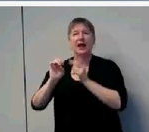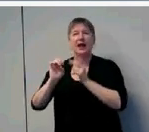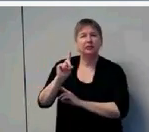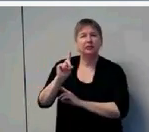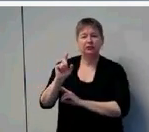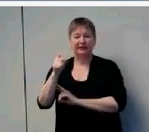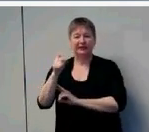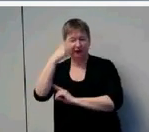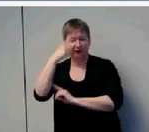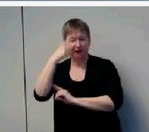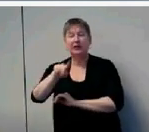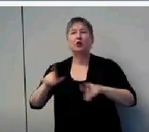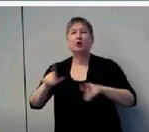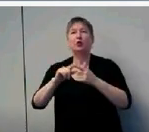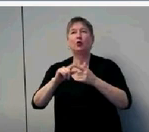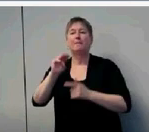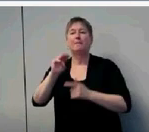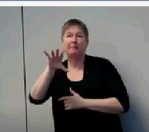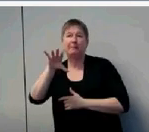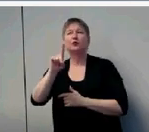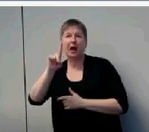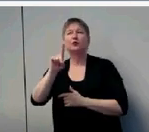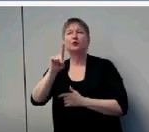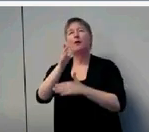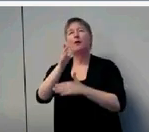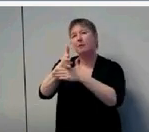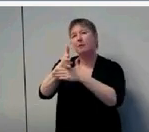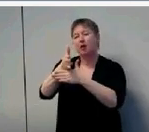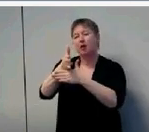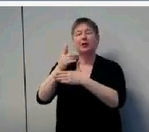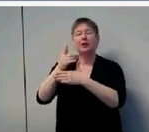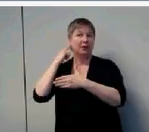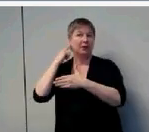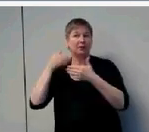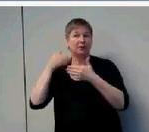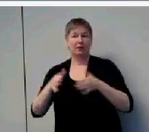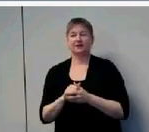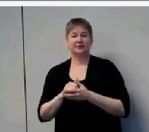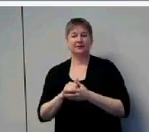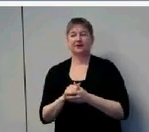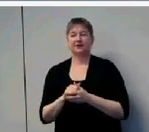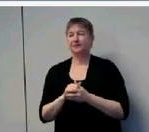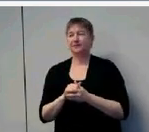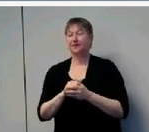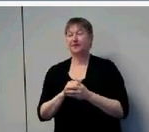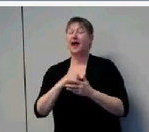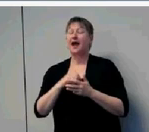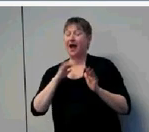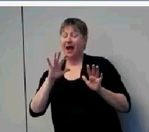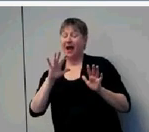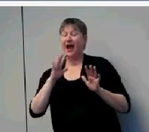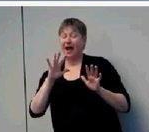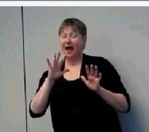-moderate hearing loss. I took the opportunity to meet